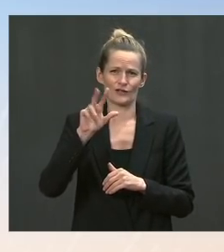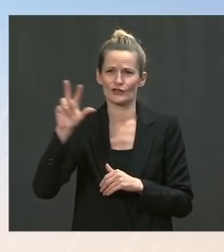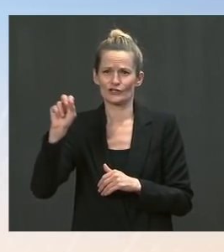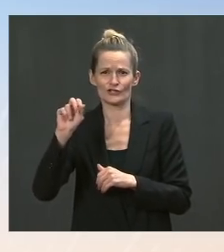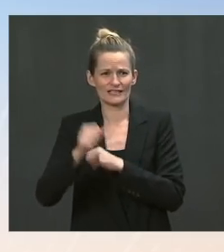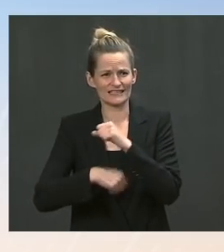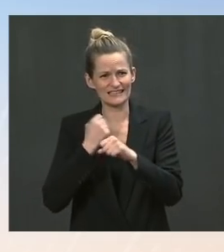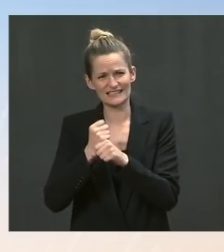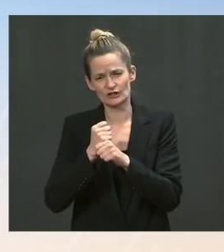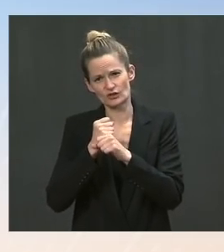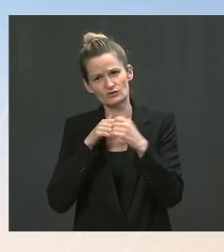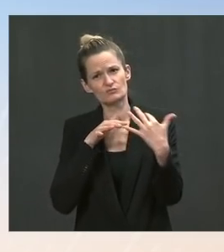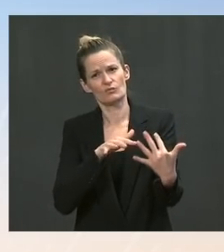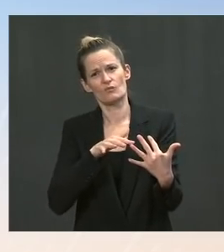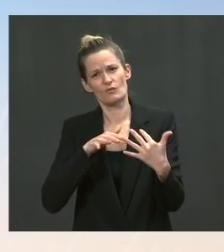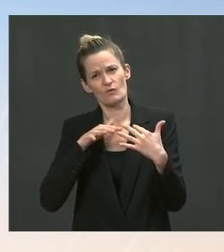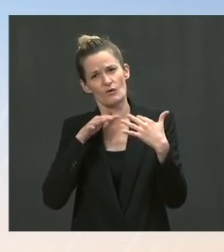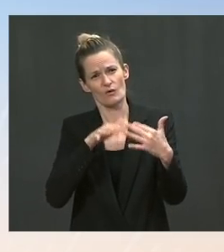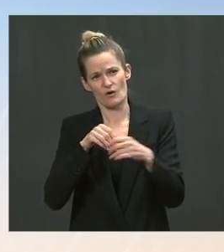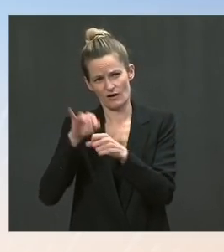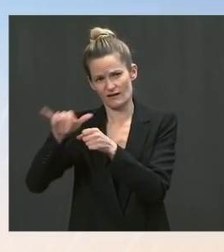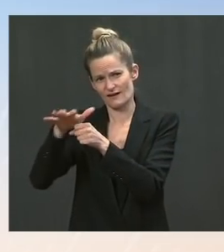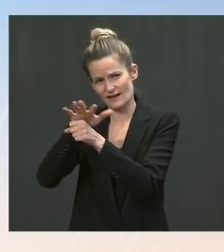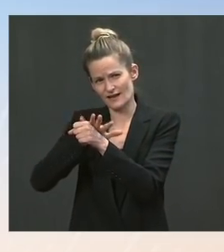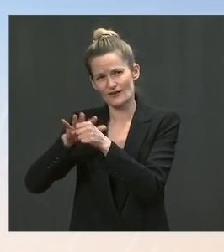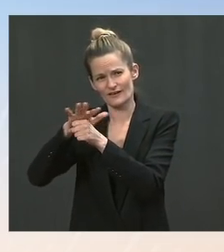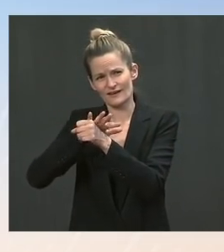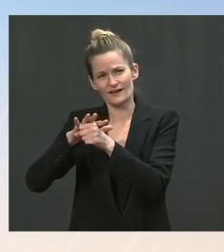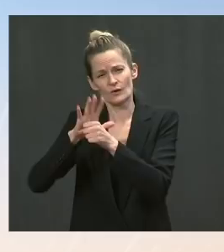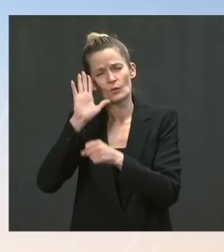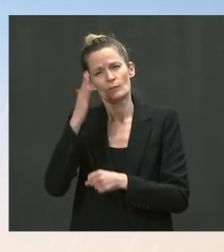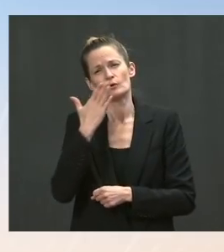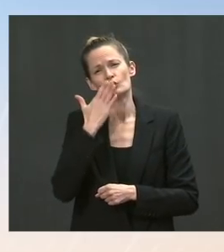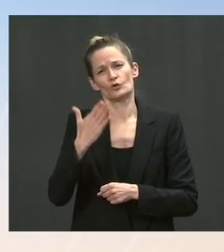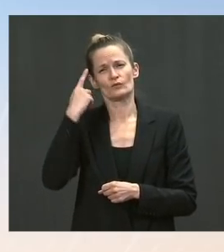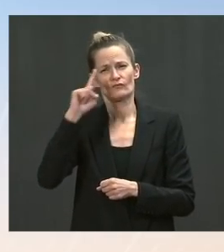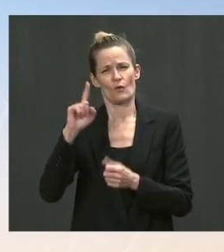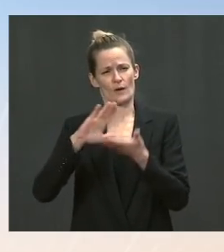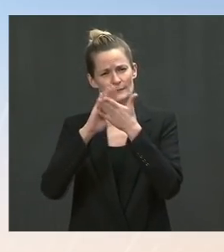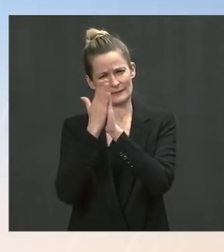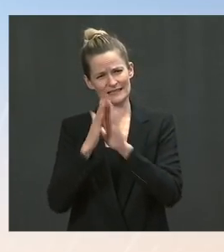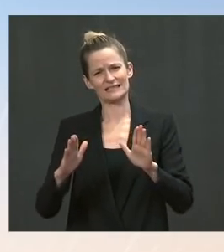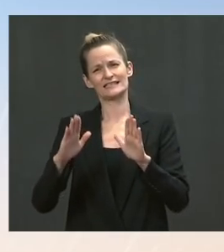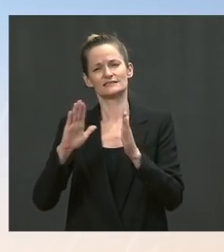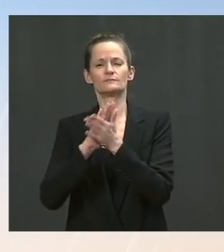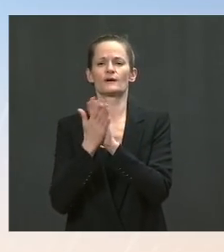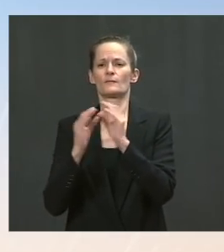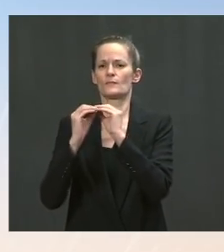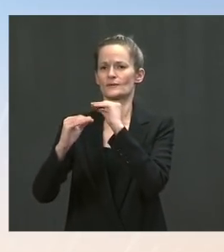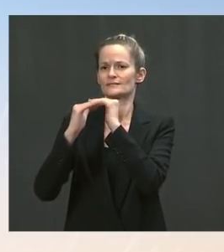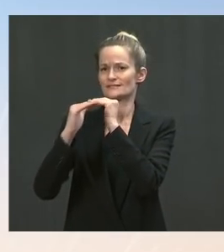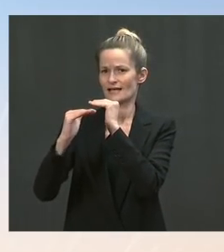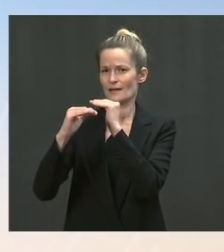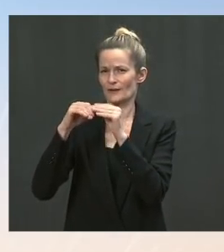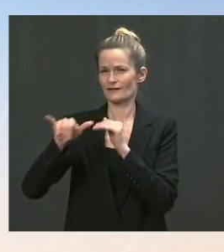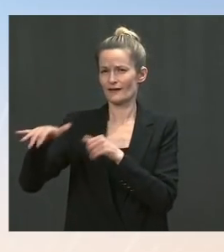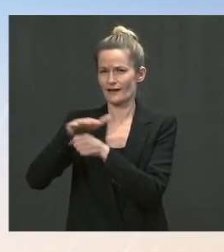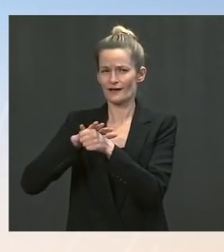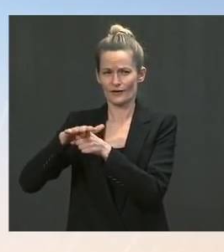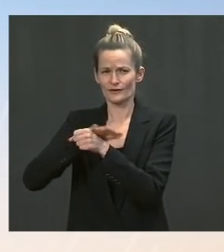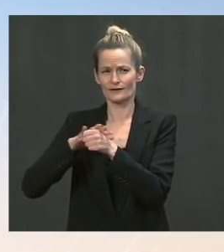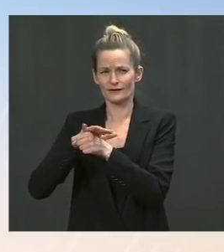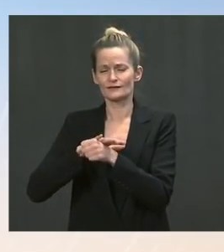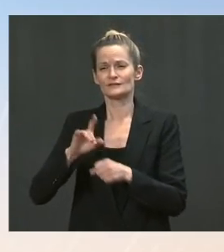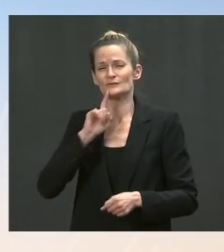renewed energy into a peace process that promotes a peaceful Afghanistan and stable region. As it relates to the decision that